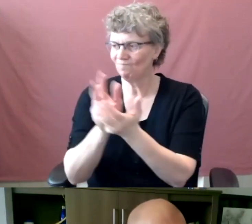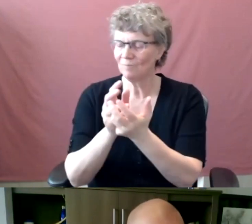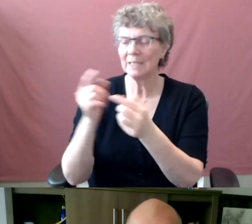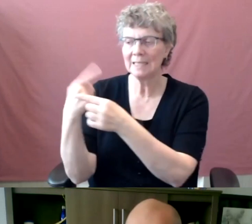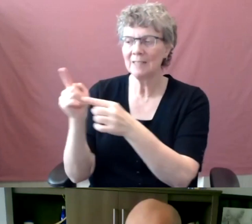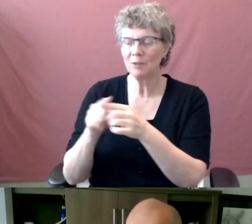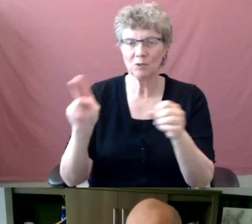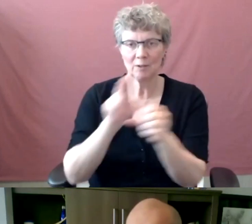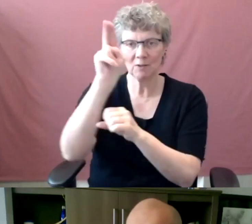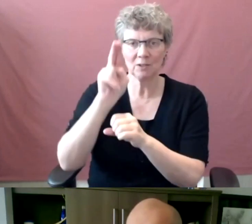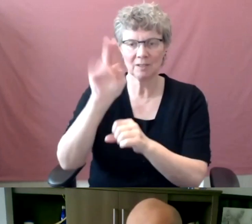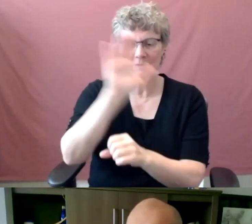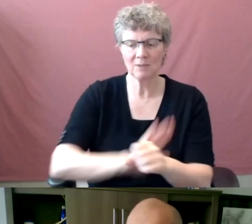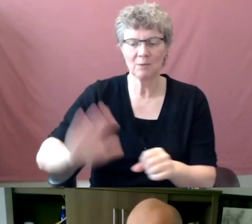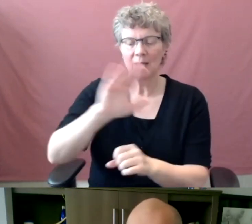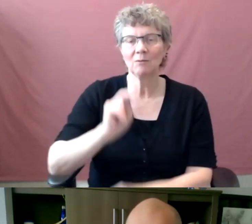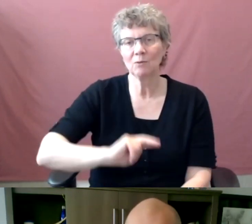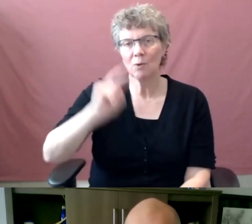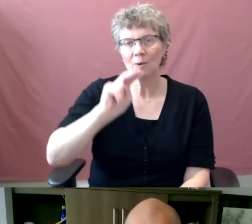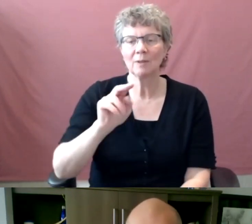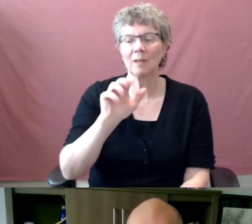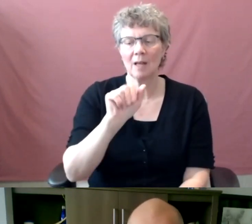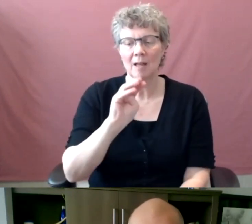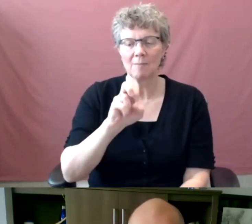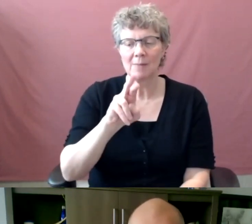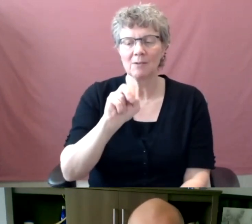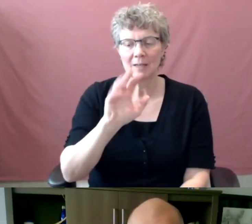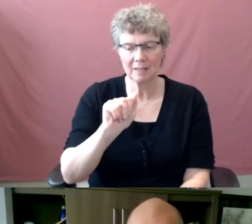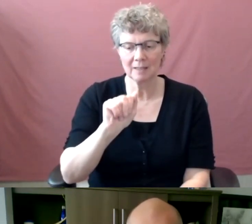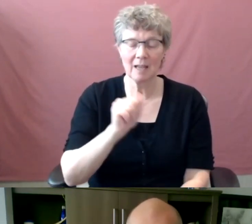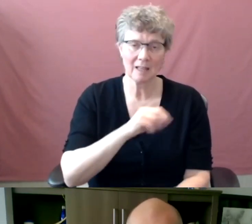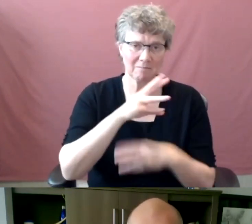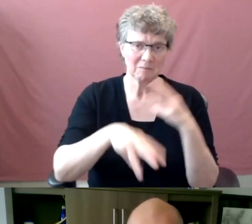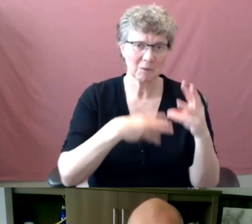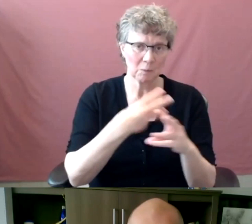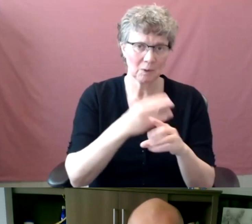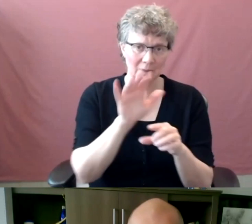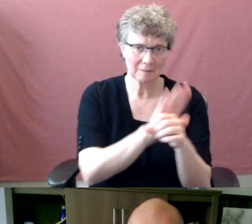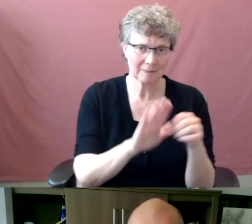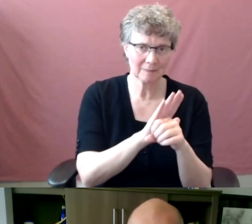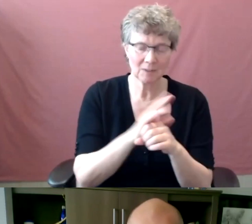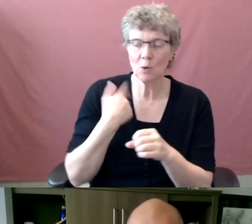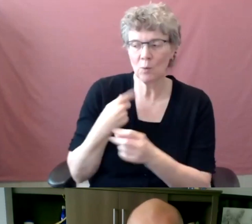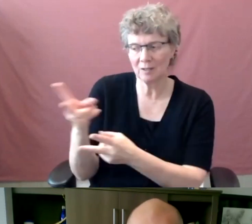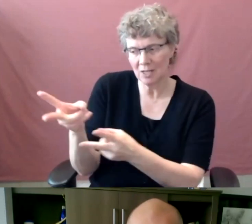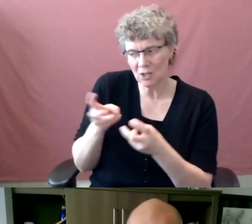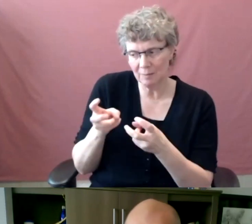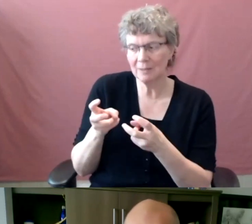we're relying on that overall structure to build out the IT service catalog here at the U of A. Okay. We just finished